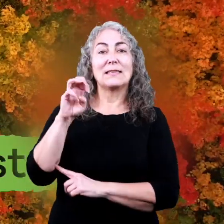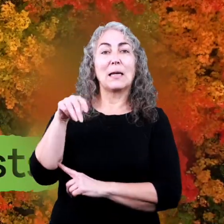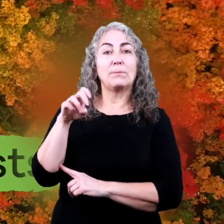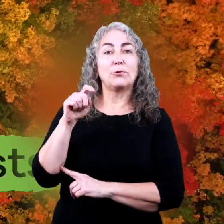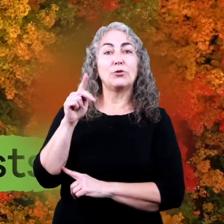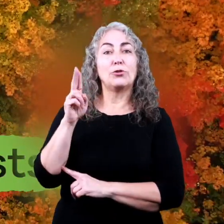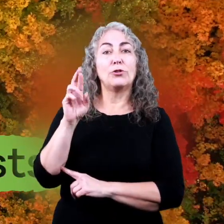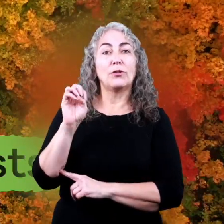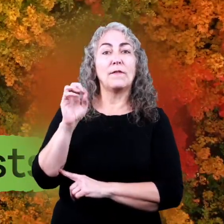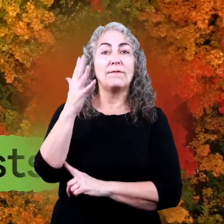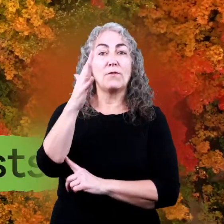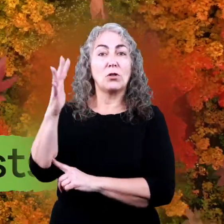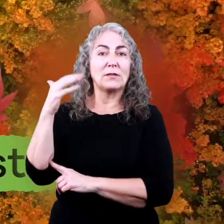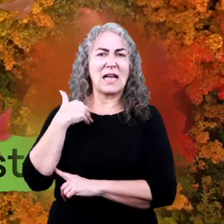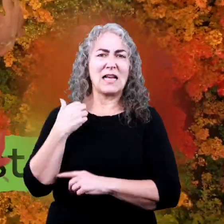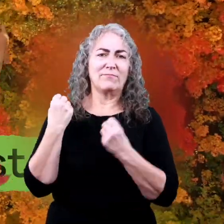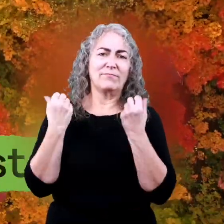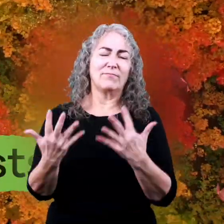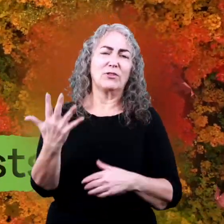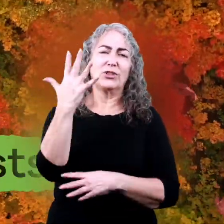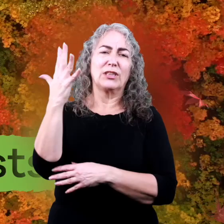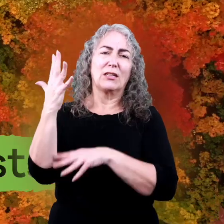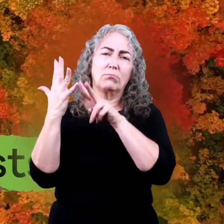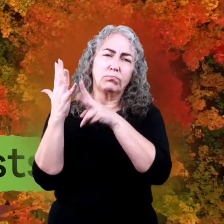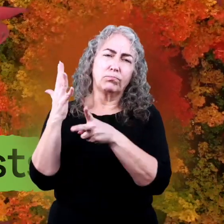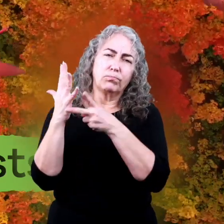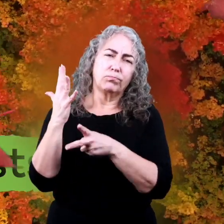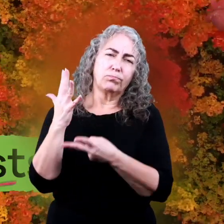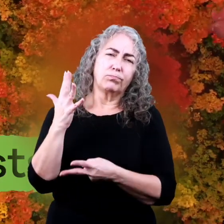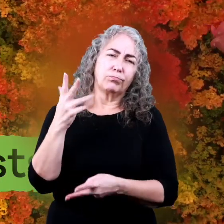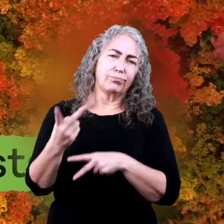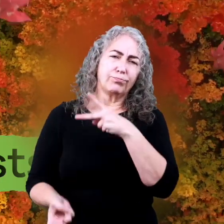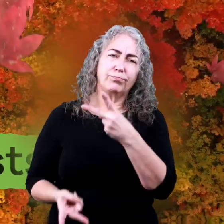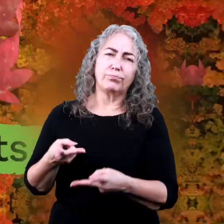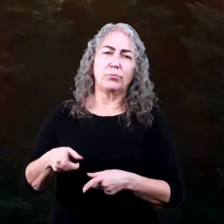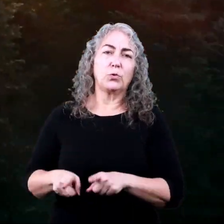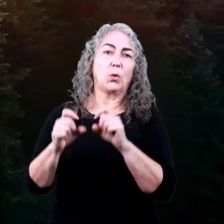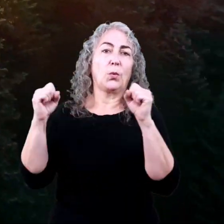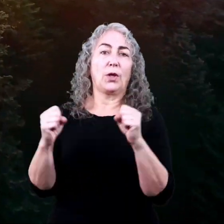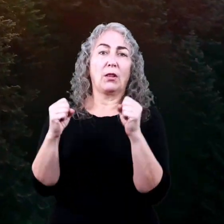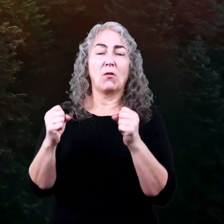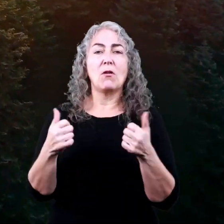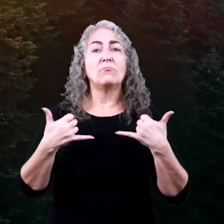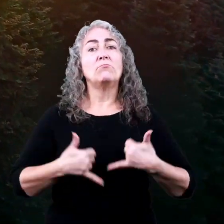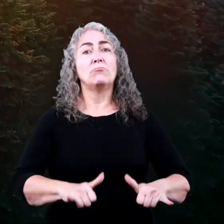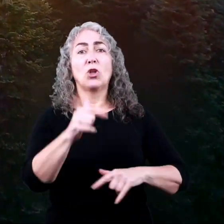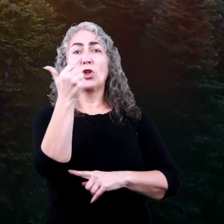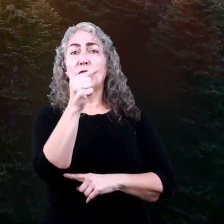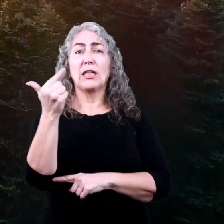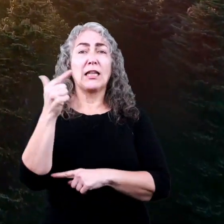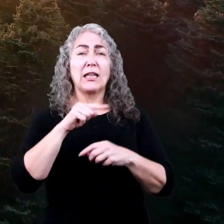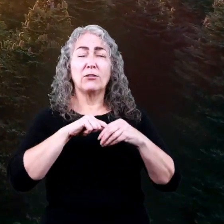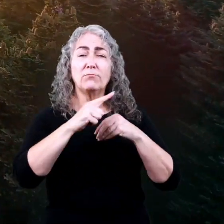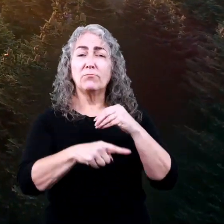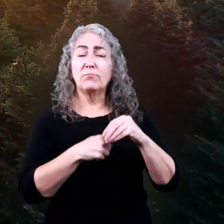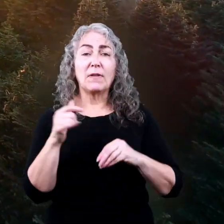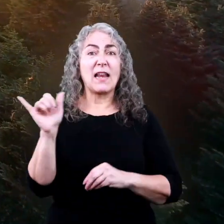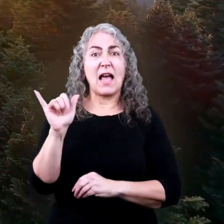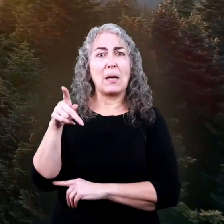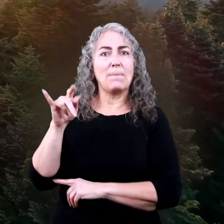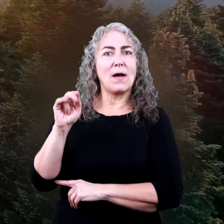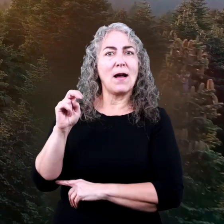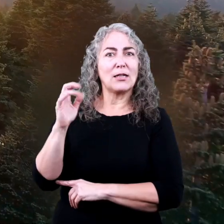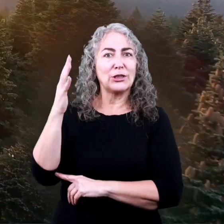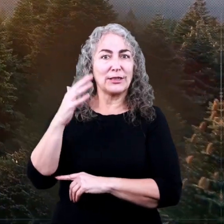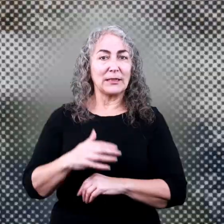Temperate forests have trees that lose their leaves in the winter or remain green all year long, like